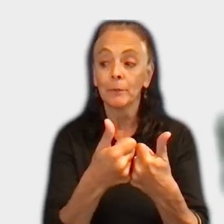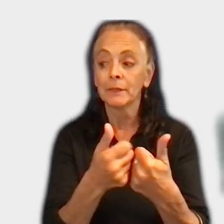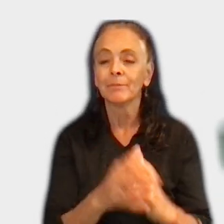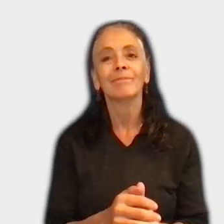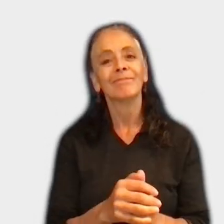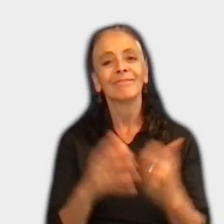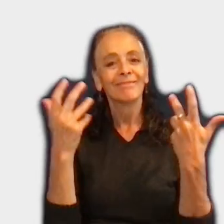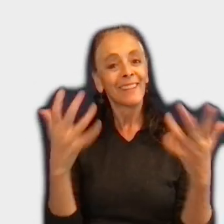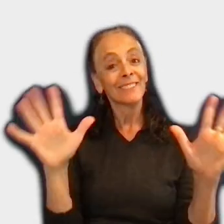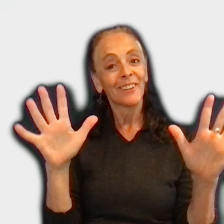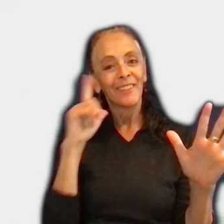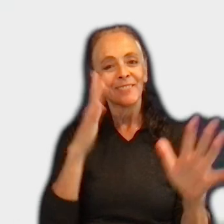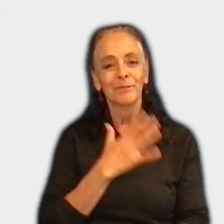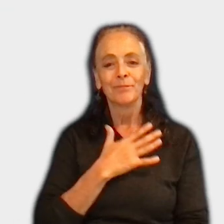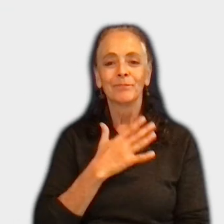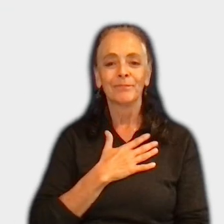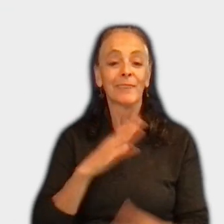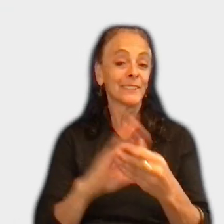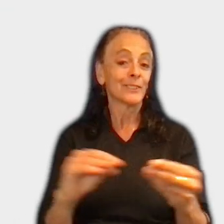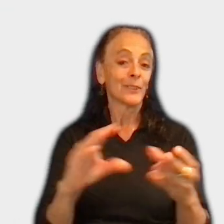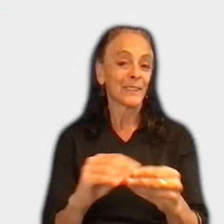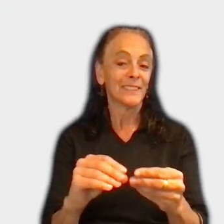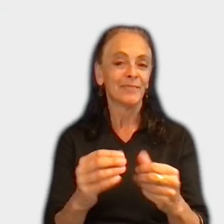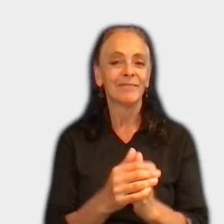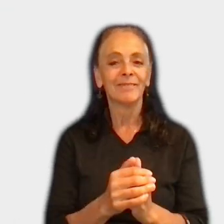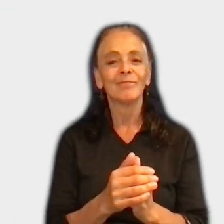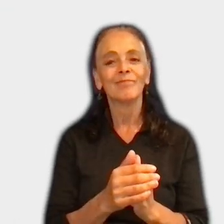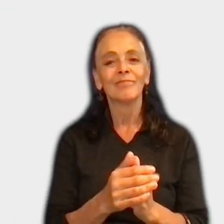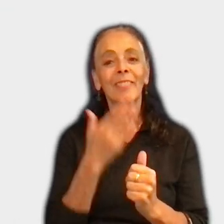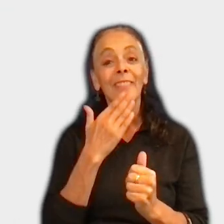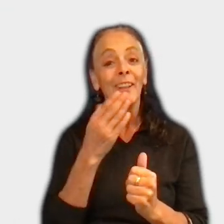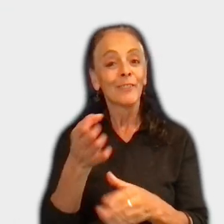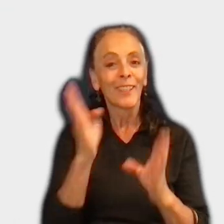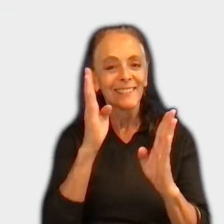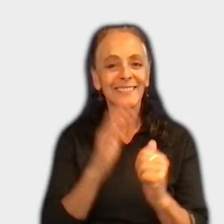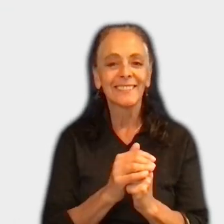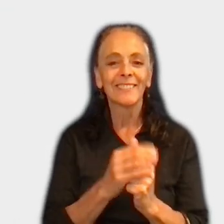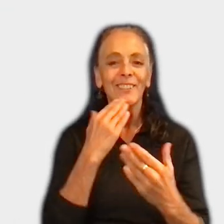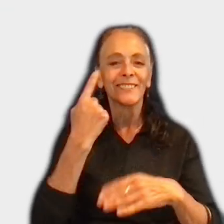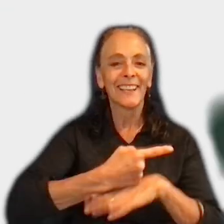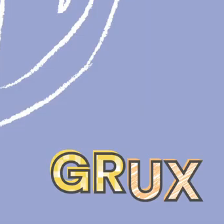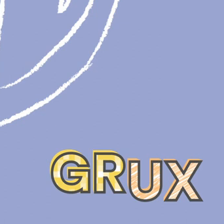And that's all from my, uh, my story for sharing. And thank you for listening. Have a good day.